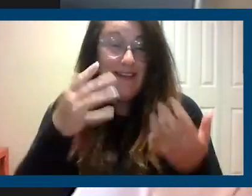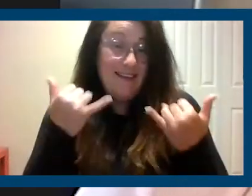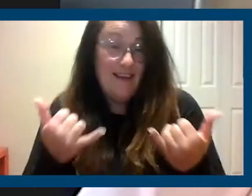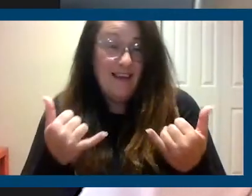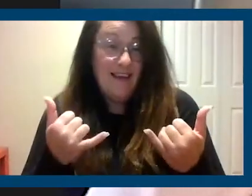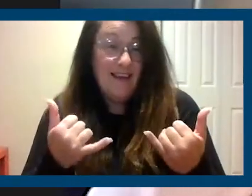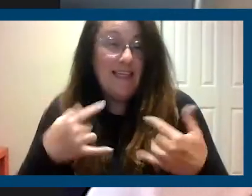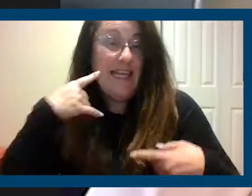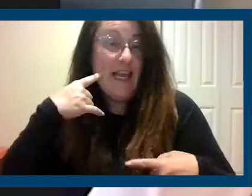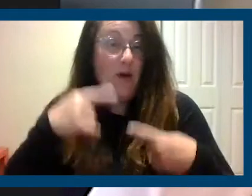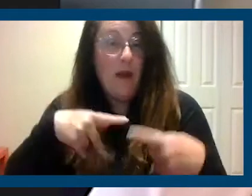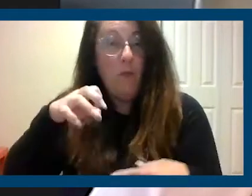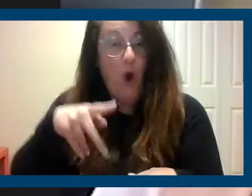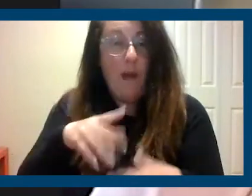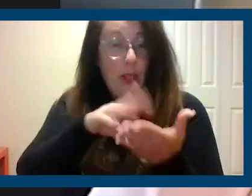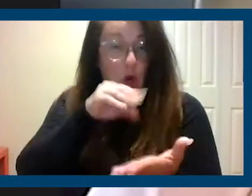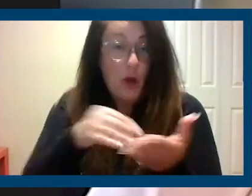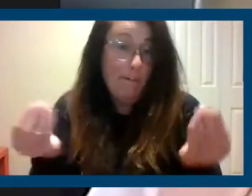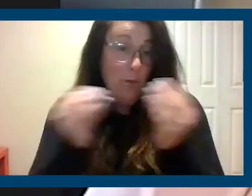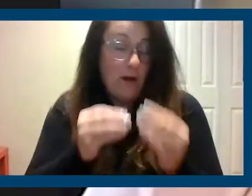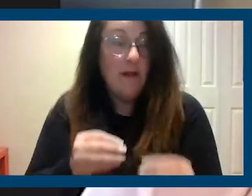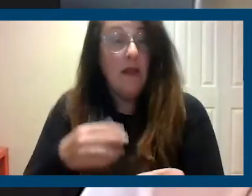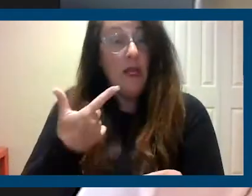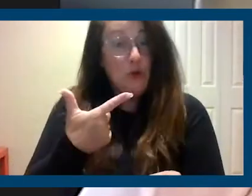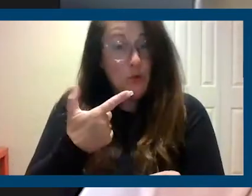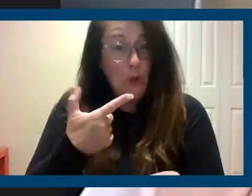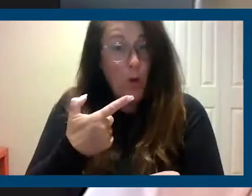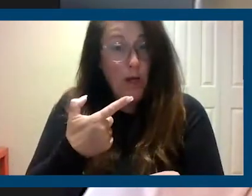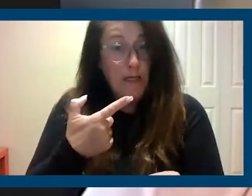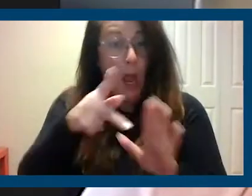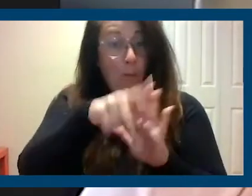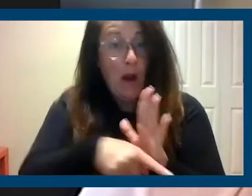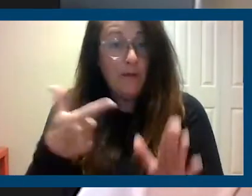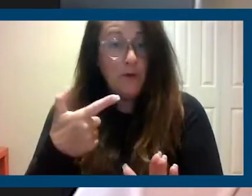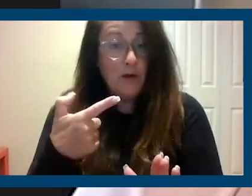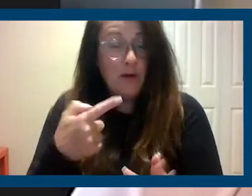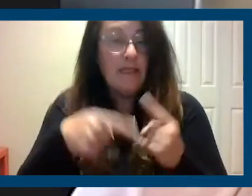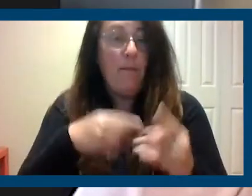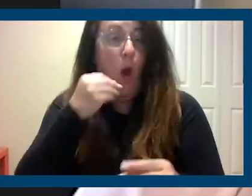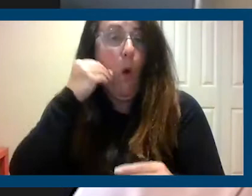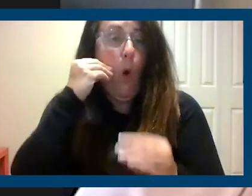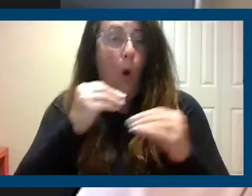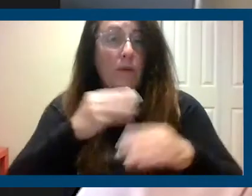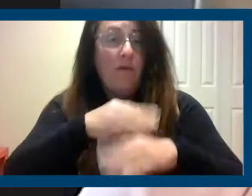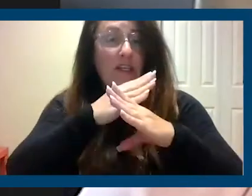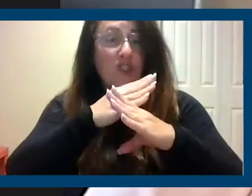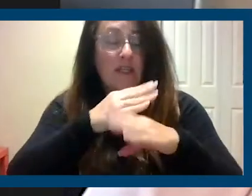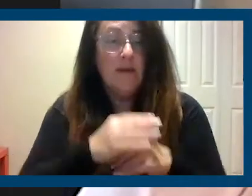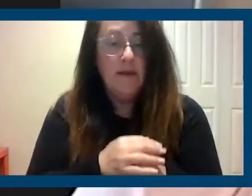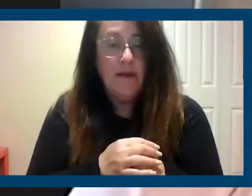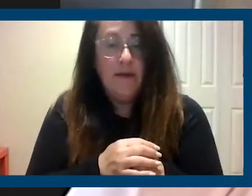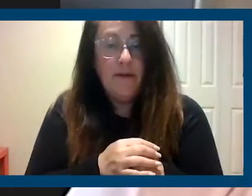care about the Proposition. Proposition 21 is a homeless prevention and anti-drenchification initiative.